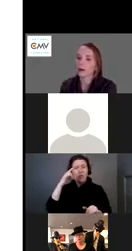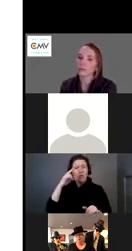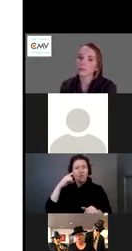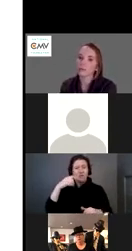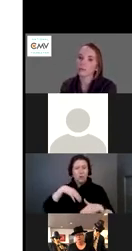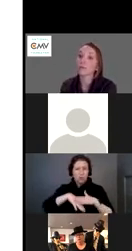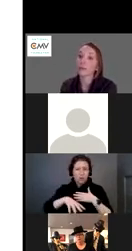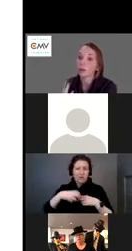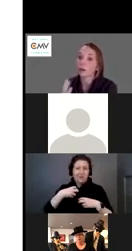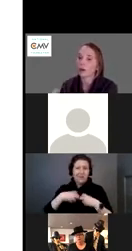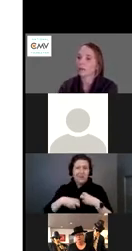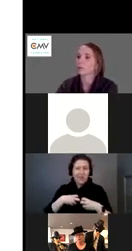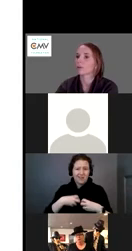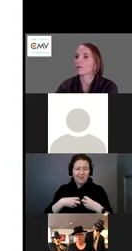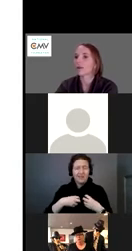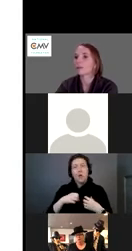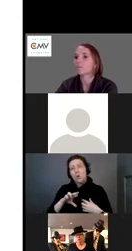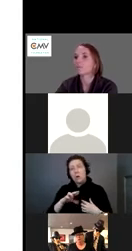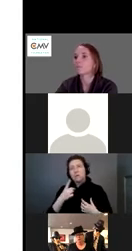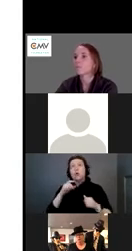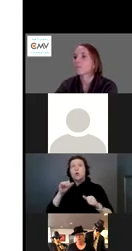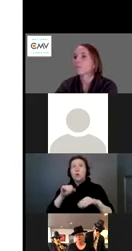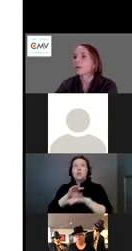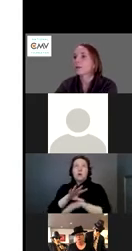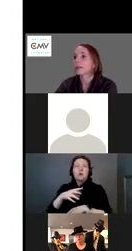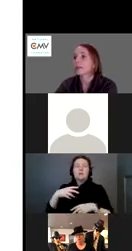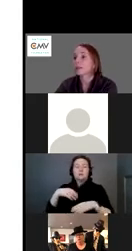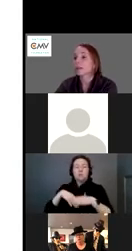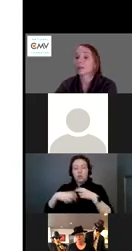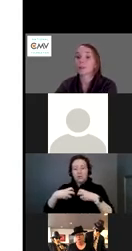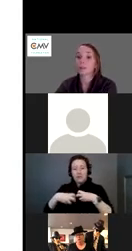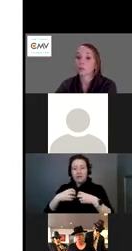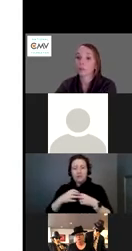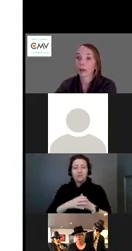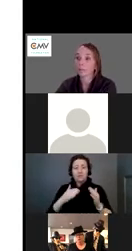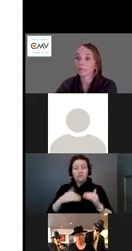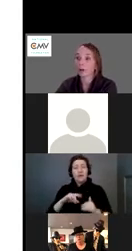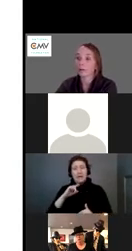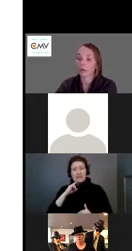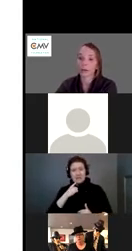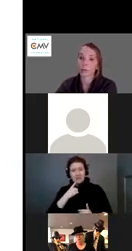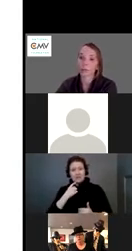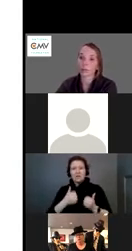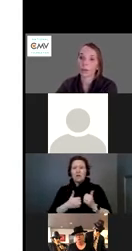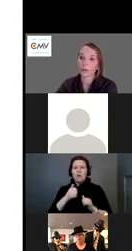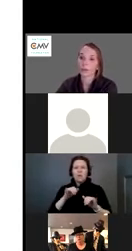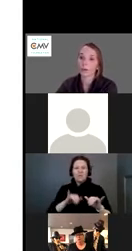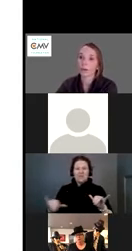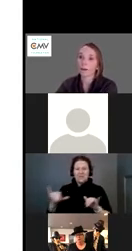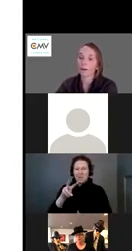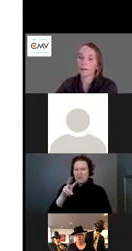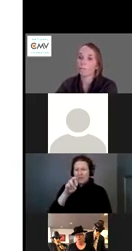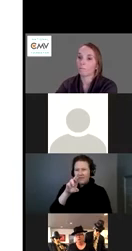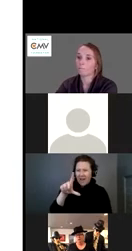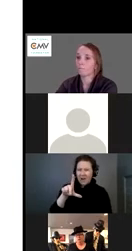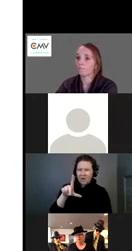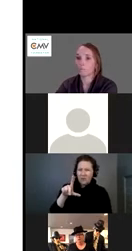something that could cause a birth defect. It's serious. This is the most common viral cause of birth defects,